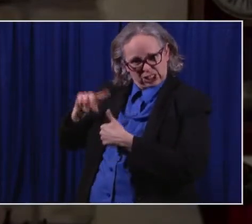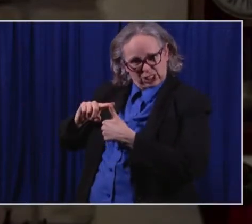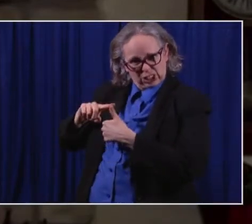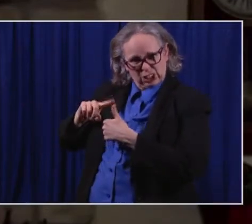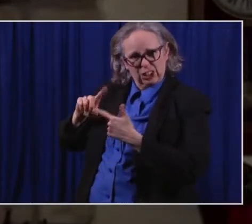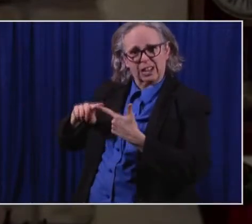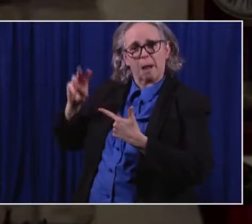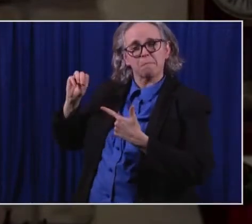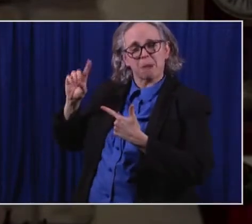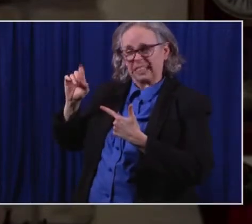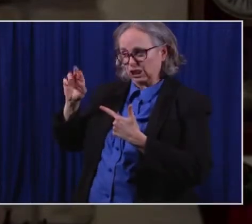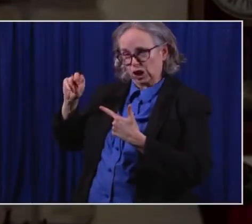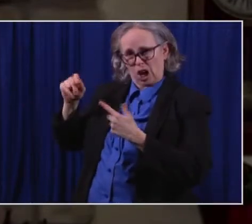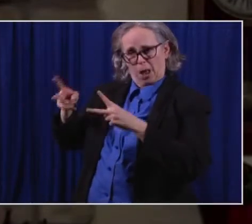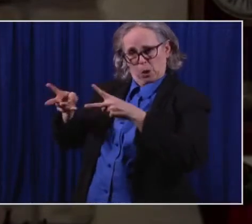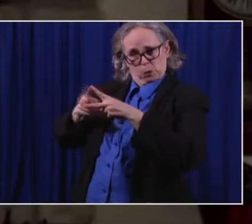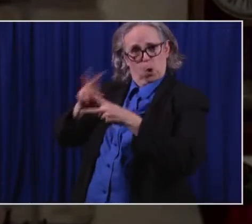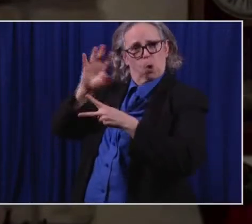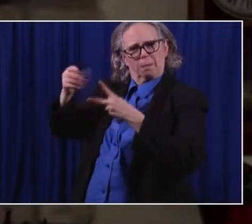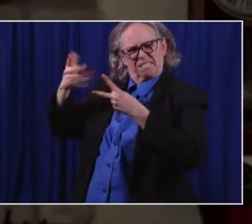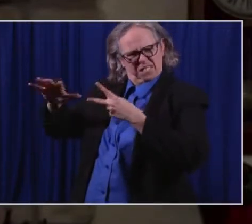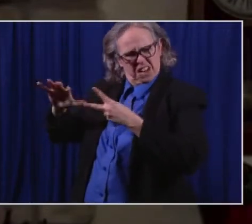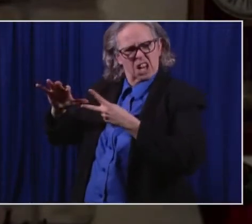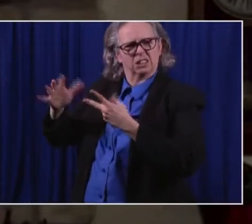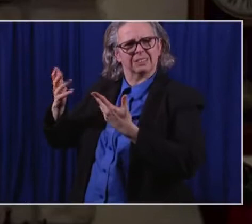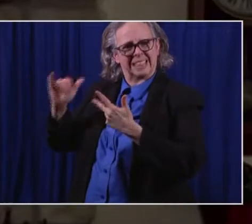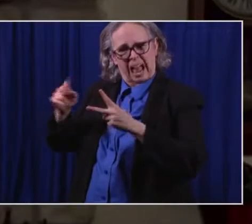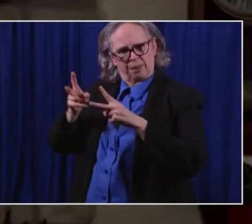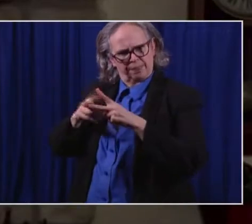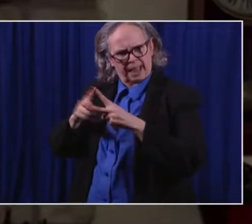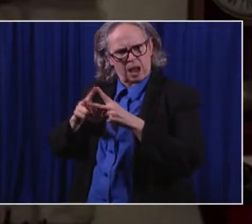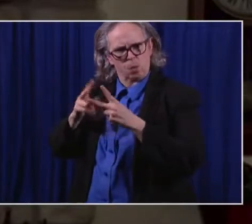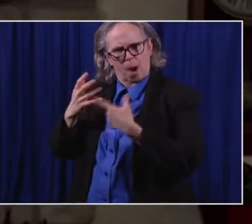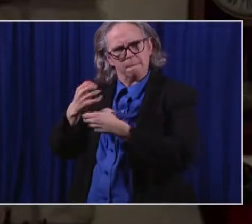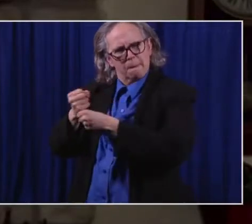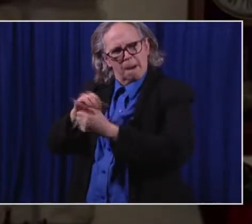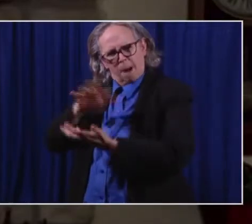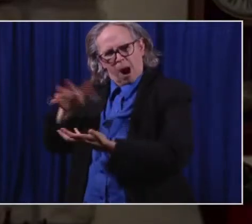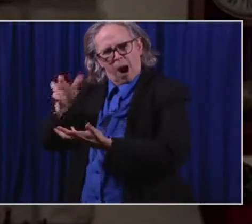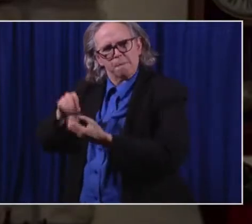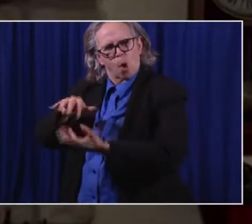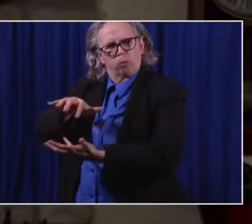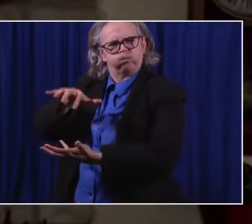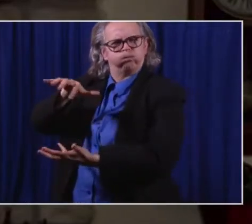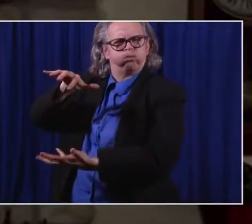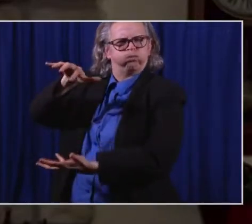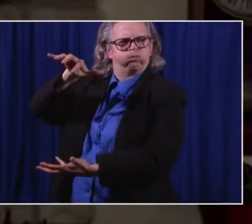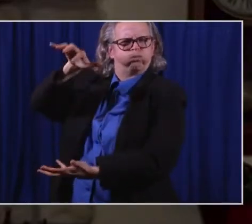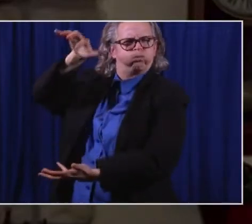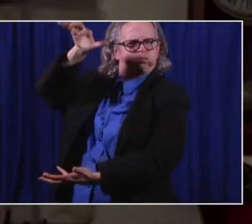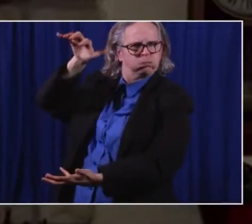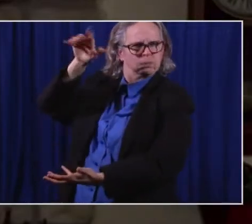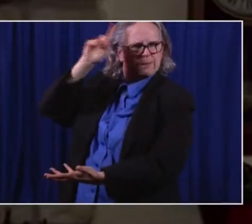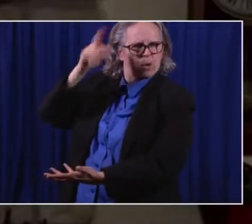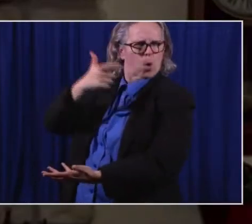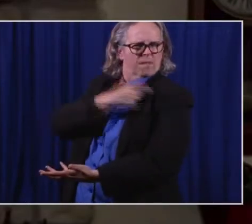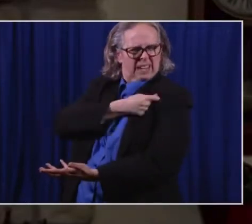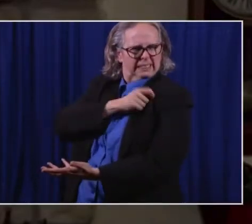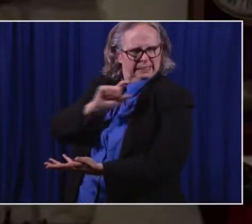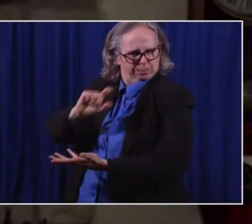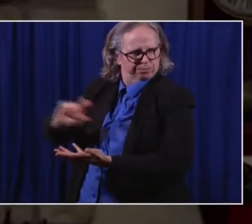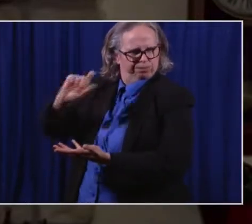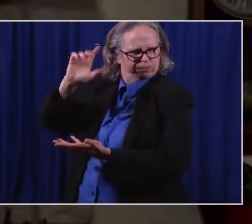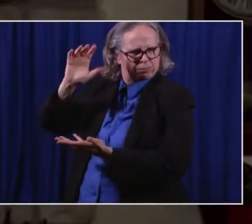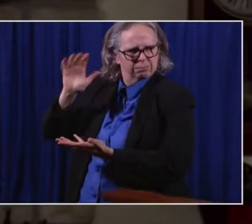and Moderna continue to pump up their production as well. And so we will keep you informed as